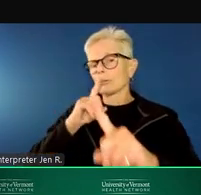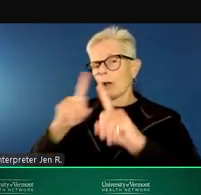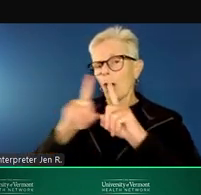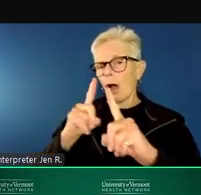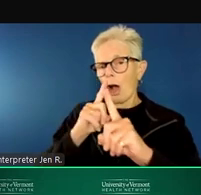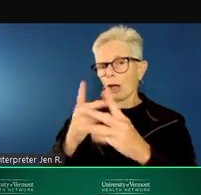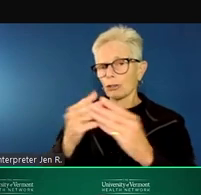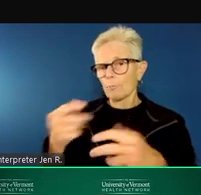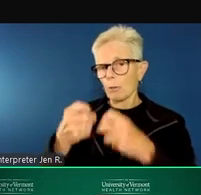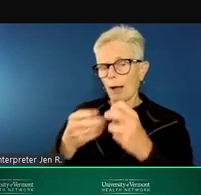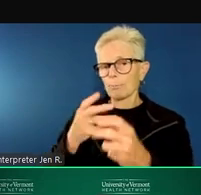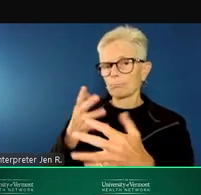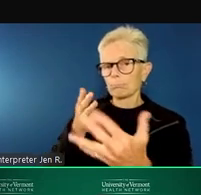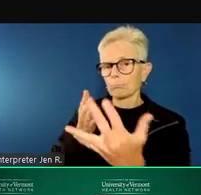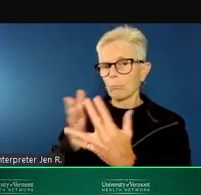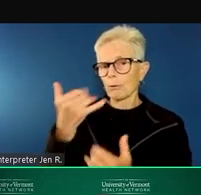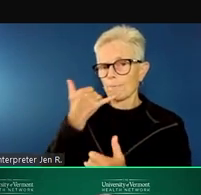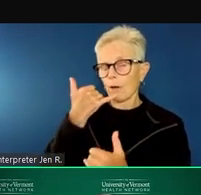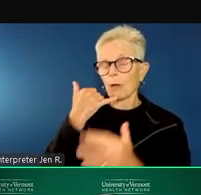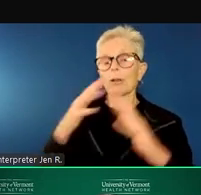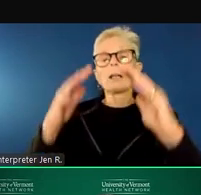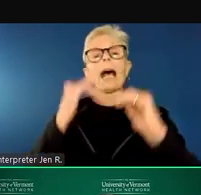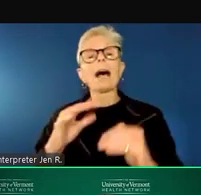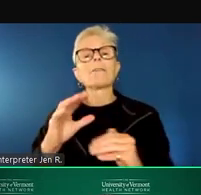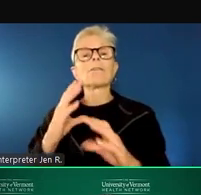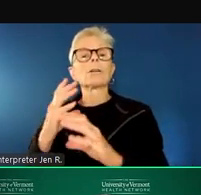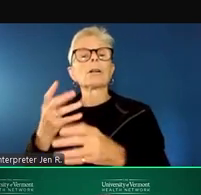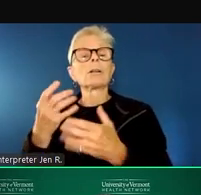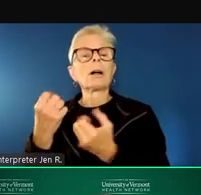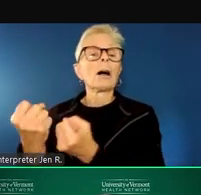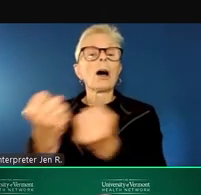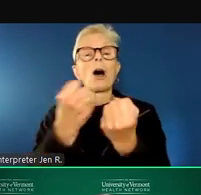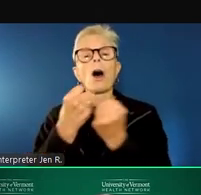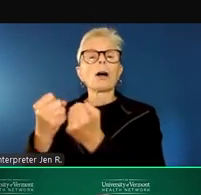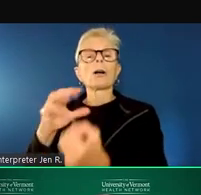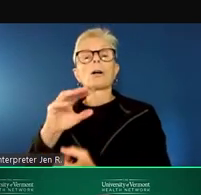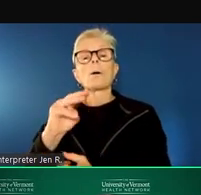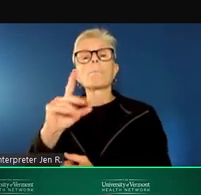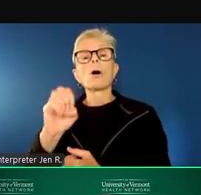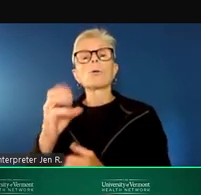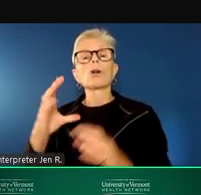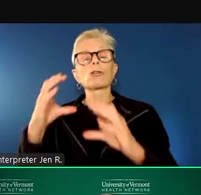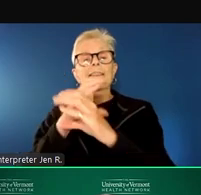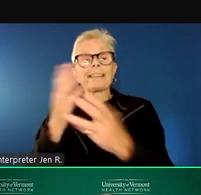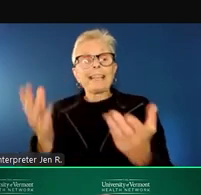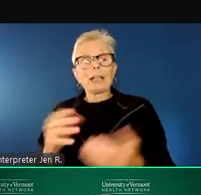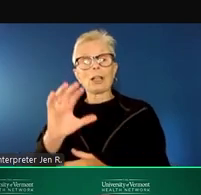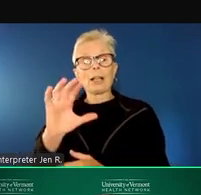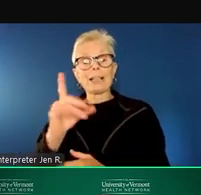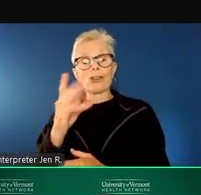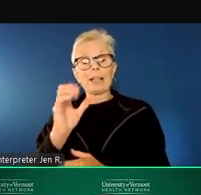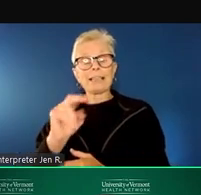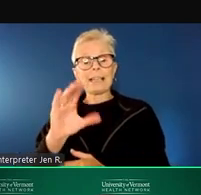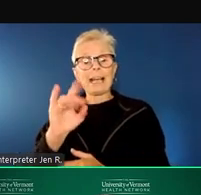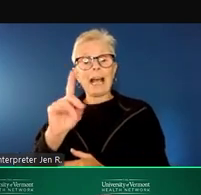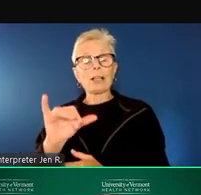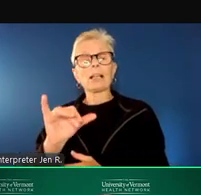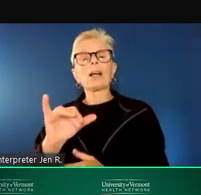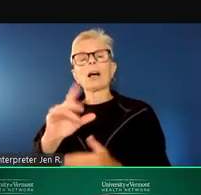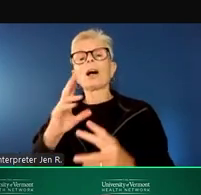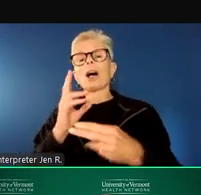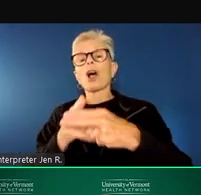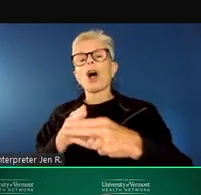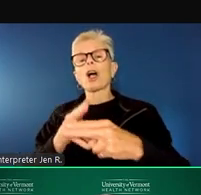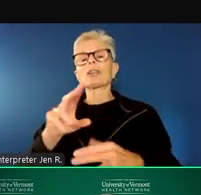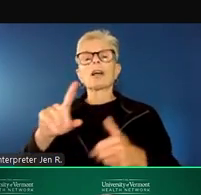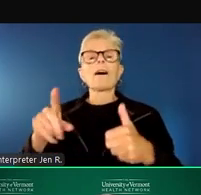There's also mobile crisis in Chittenden County that is first call through the Howard Center. For any